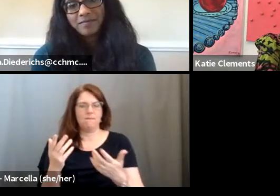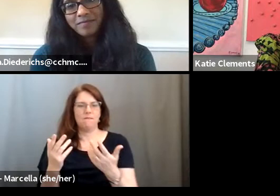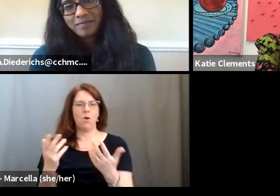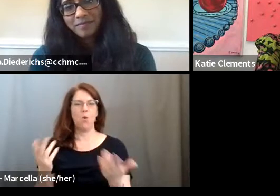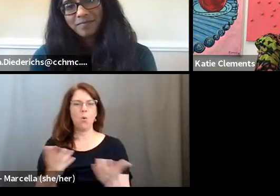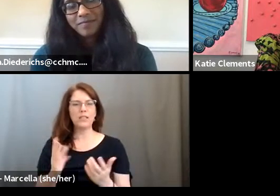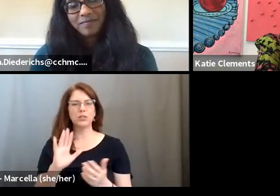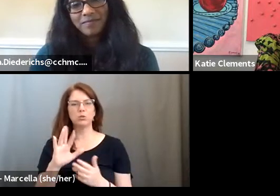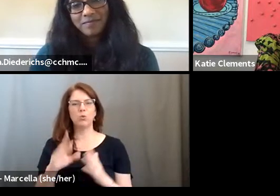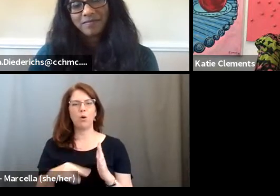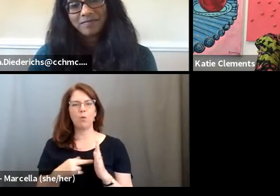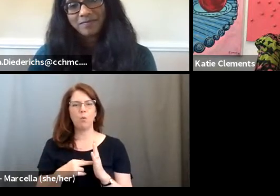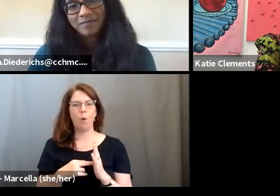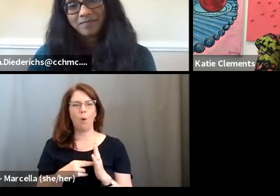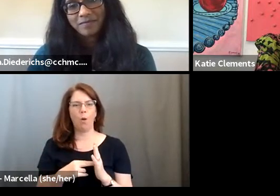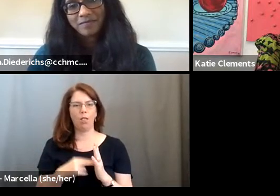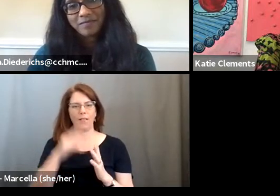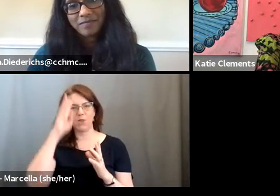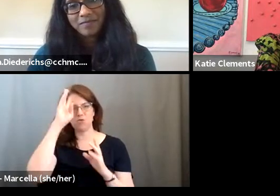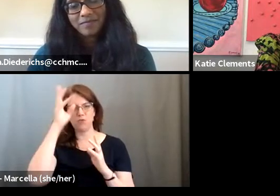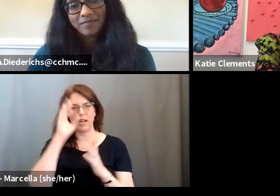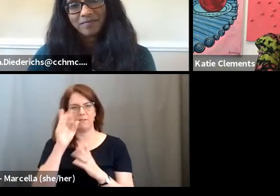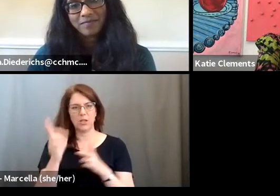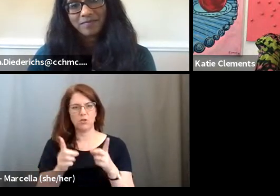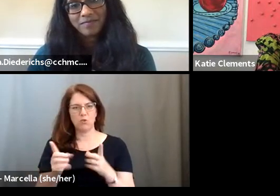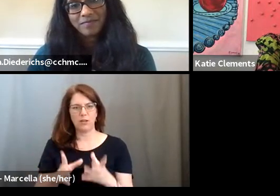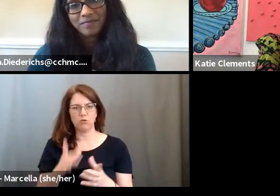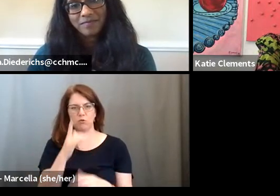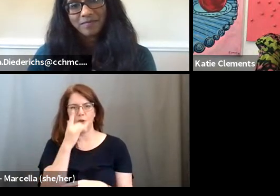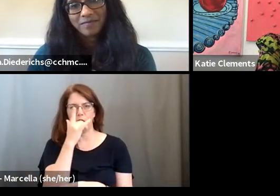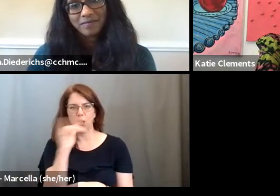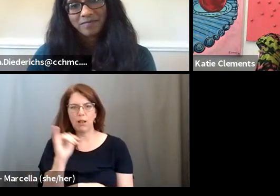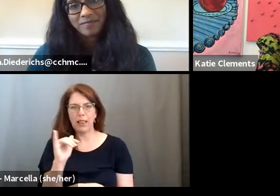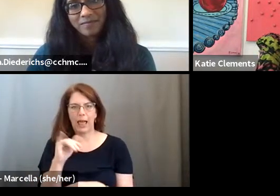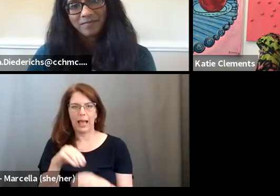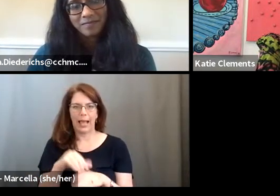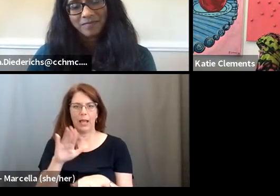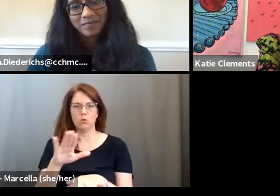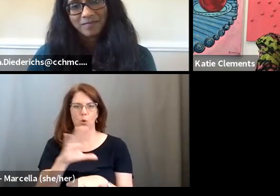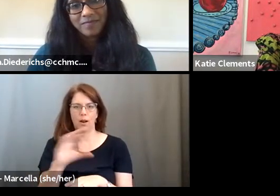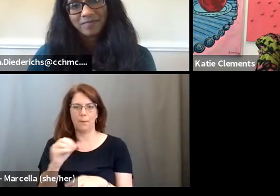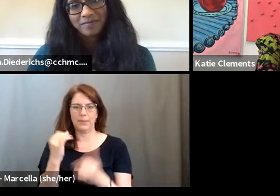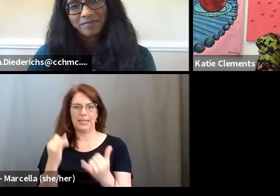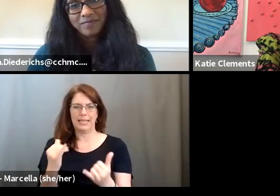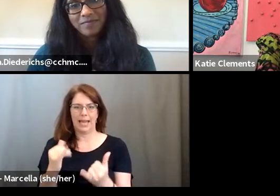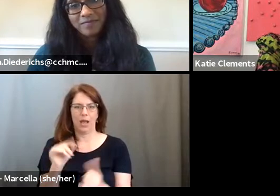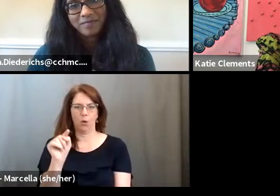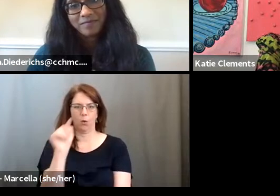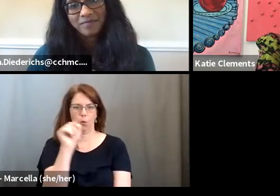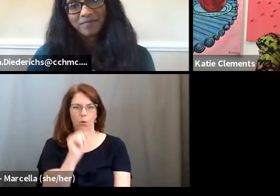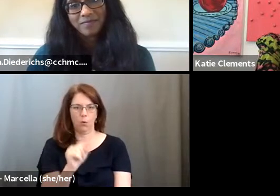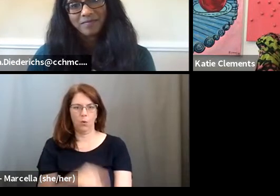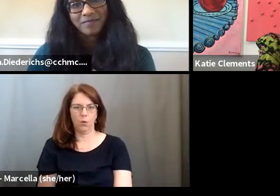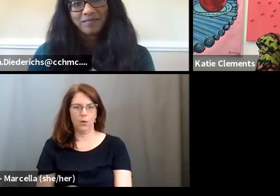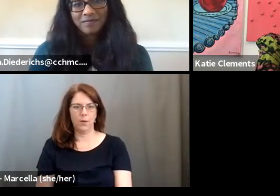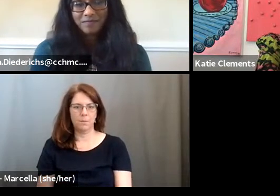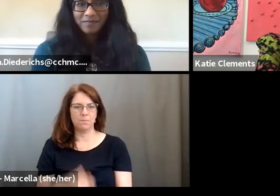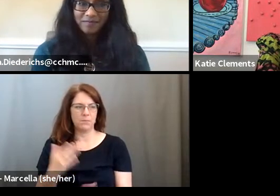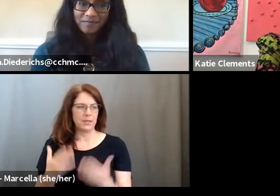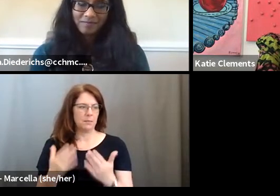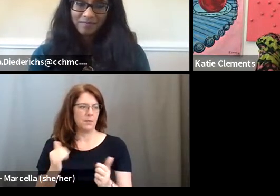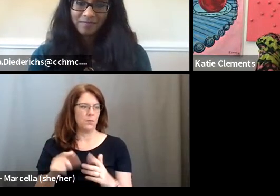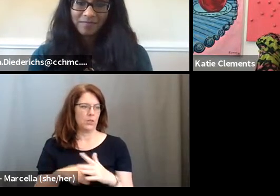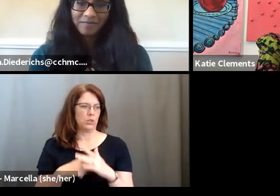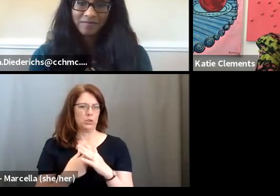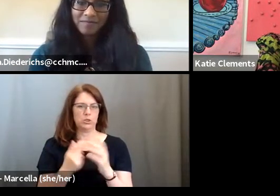your role of creative, creative director look like at your respective company now? And maybe what we can do is start out with, um,